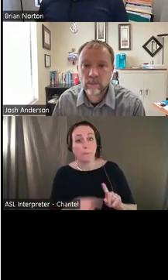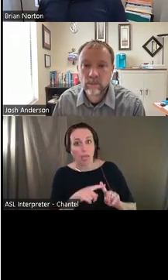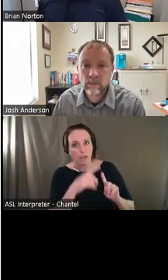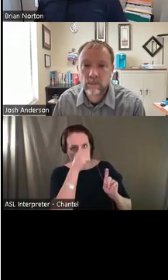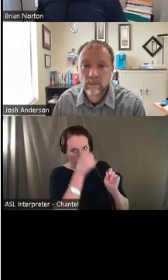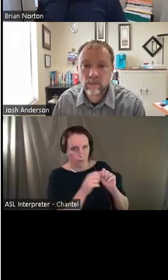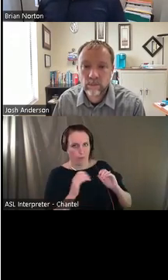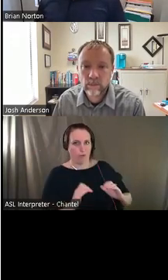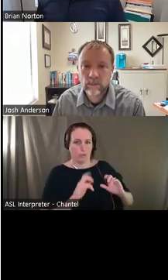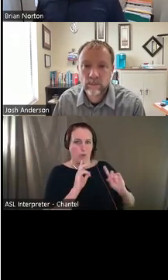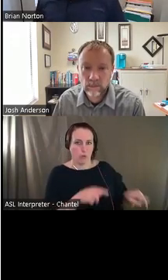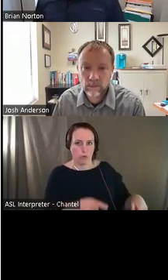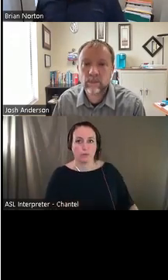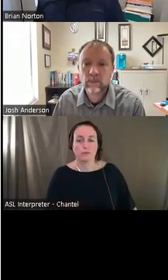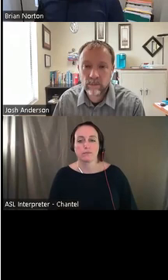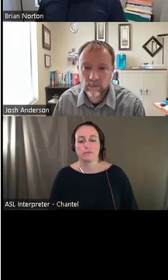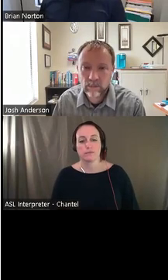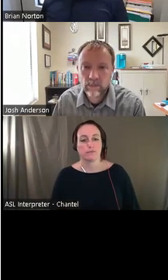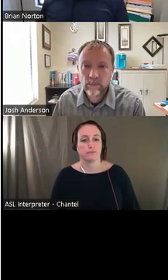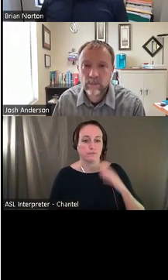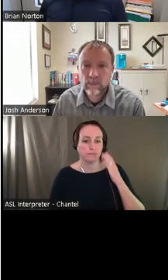um, straight.